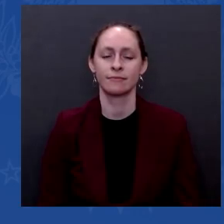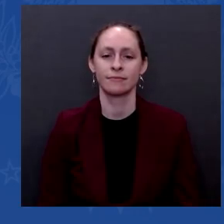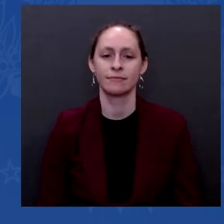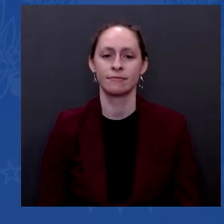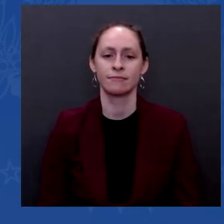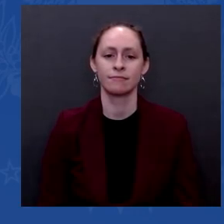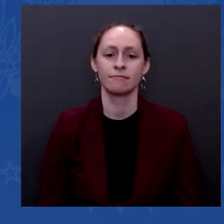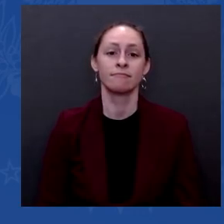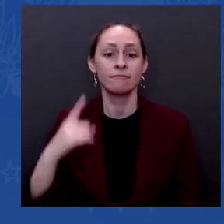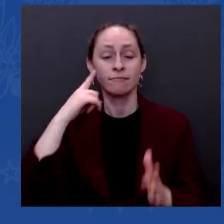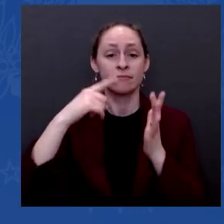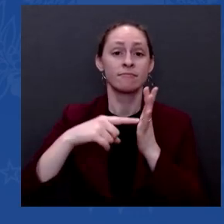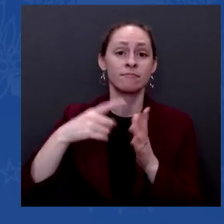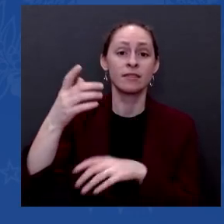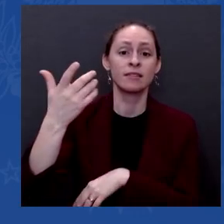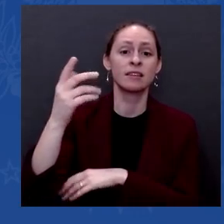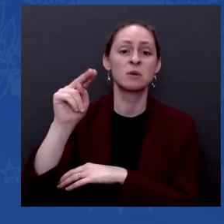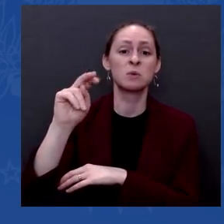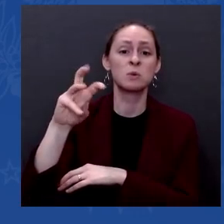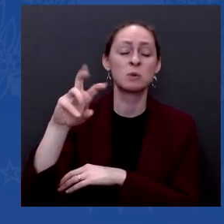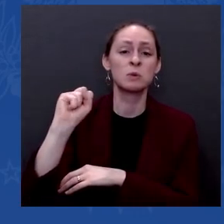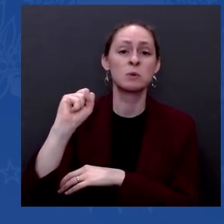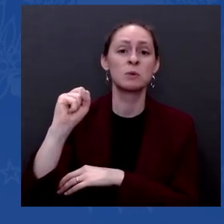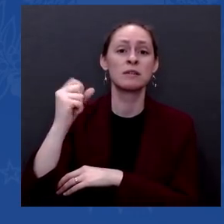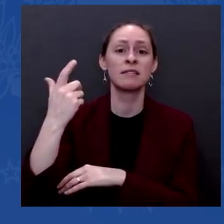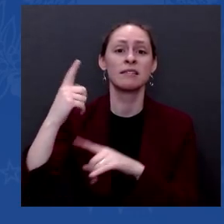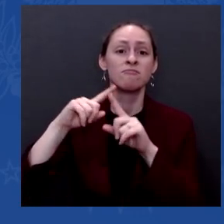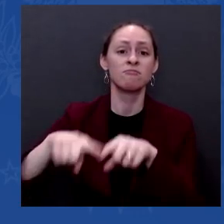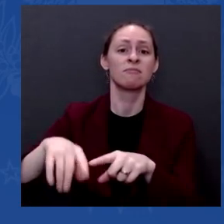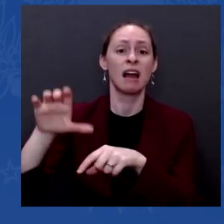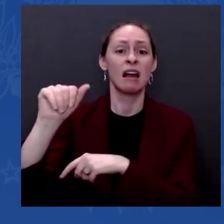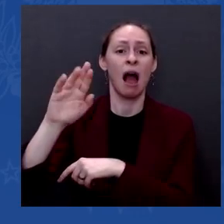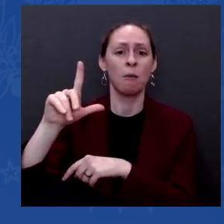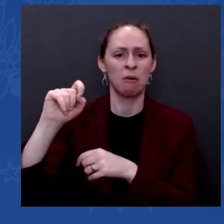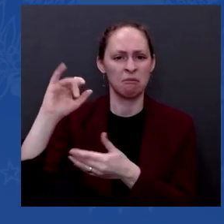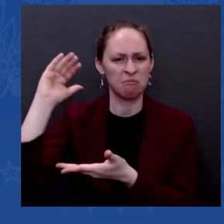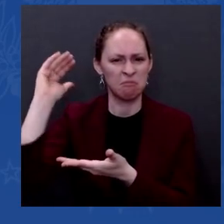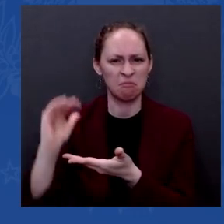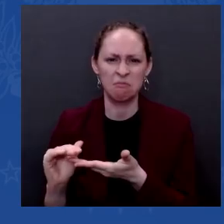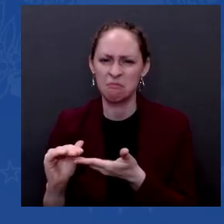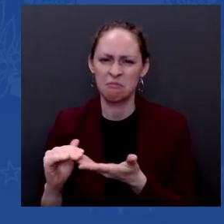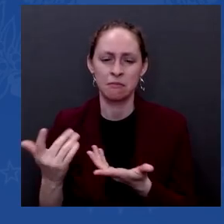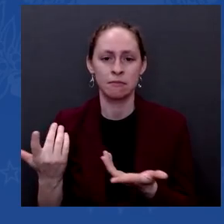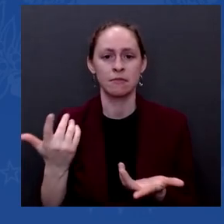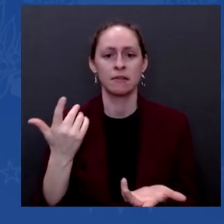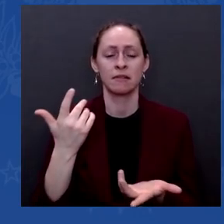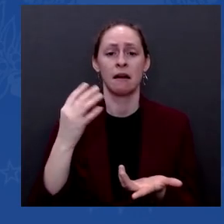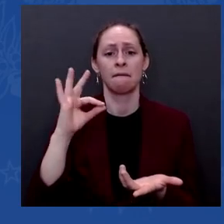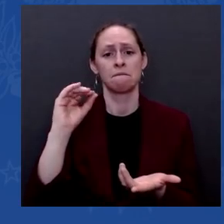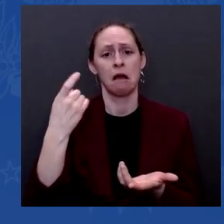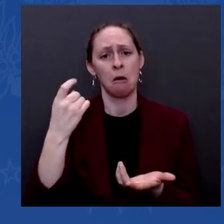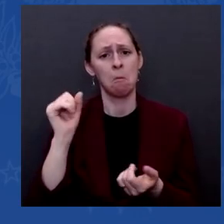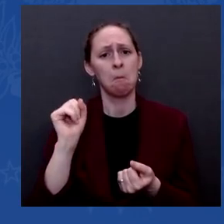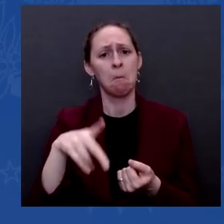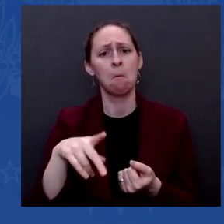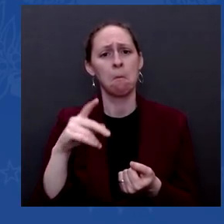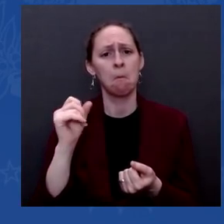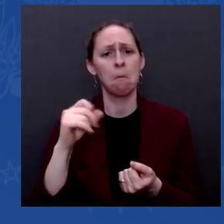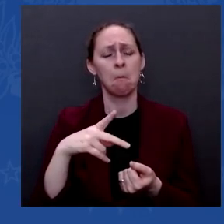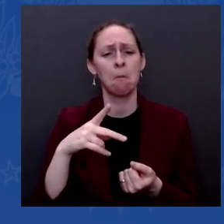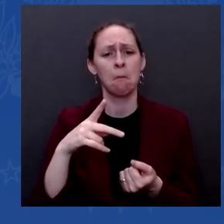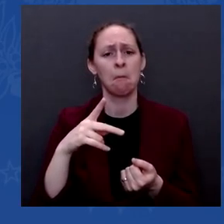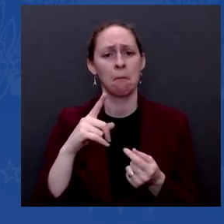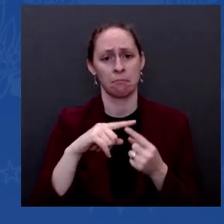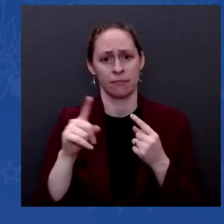Fox is okay for a while, but it's not gaining. And a lot of the rest are predicted to be not very much in the mix